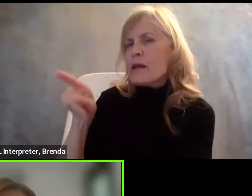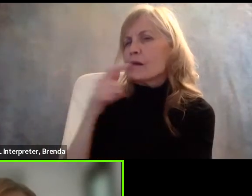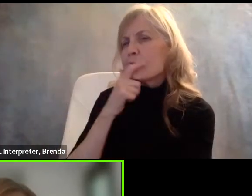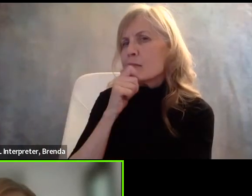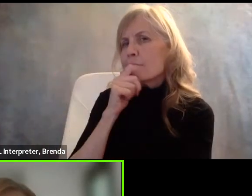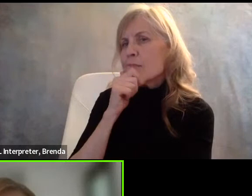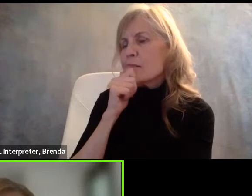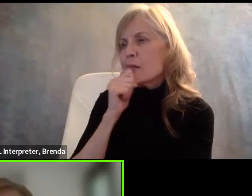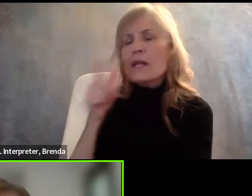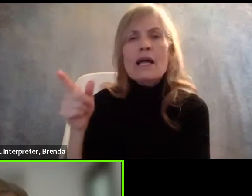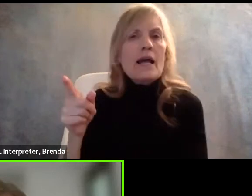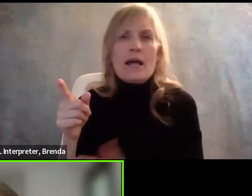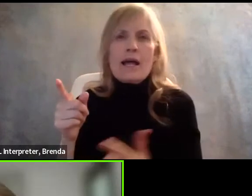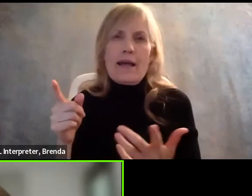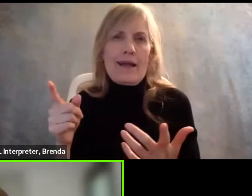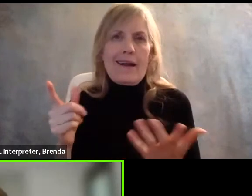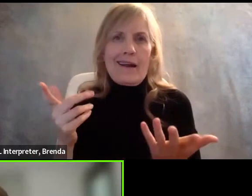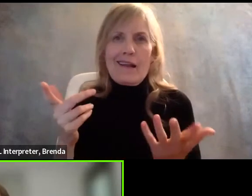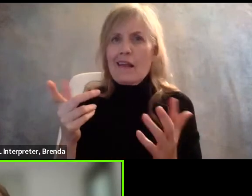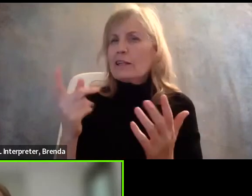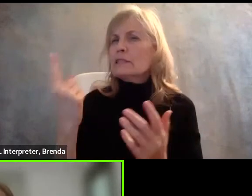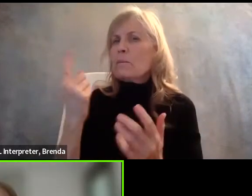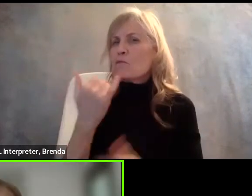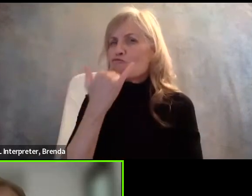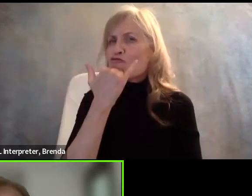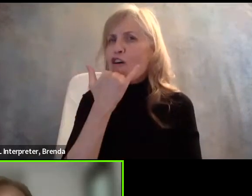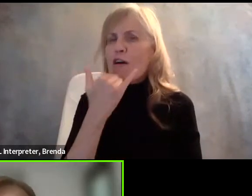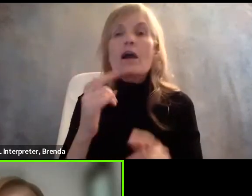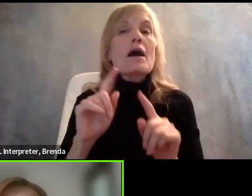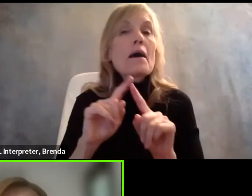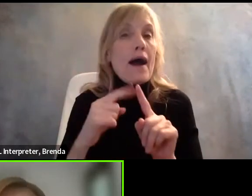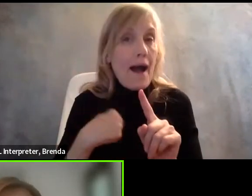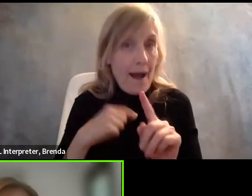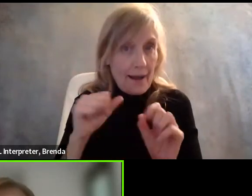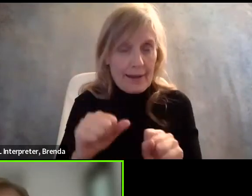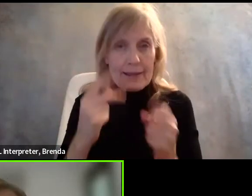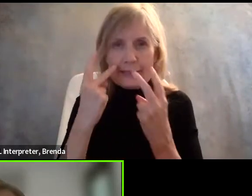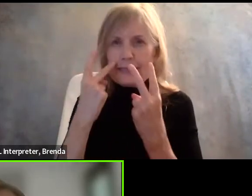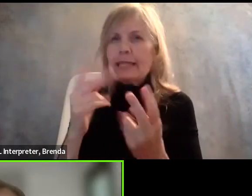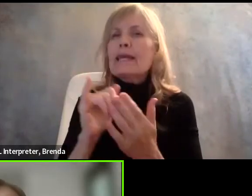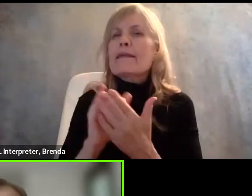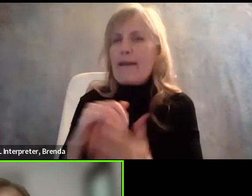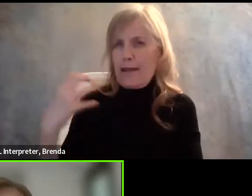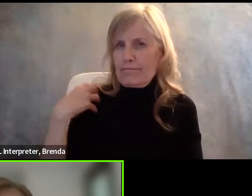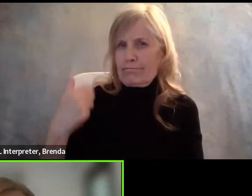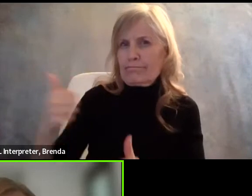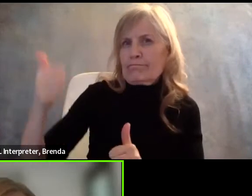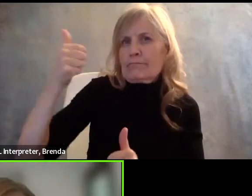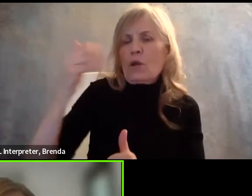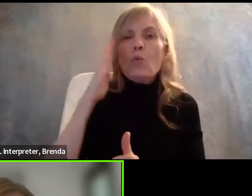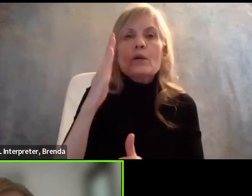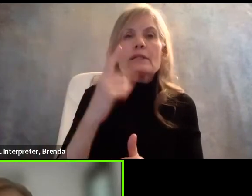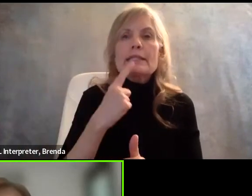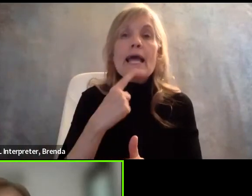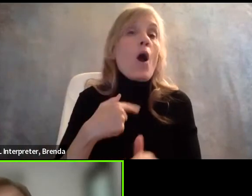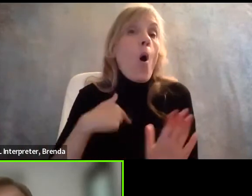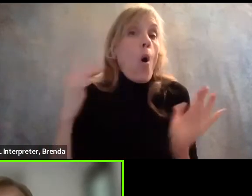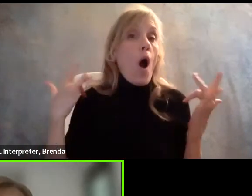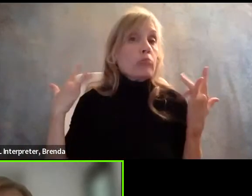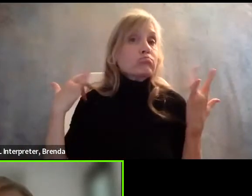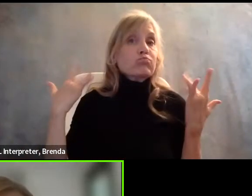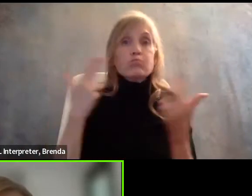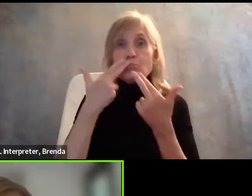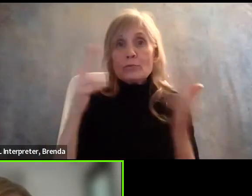accept that it's a hole, so be prepared. But I can tell that employers are going to argue, I'm not asking about disability.